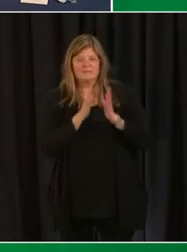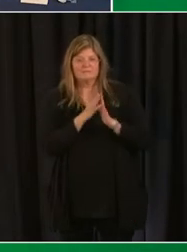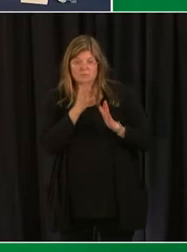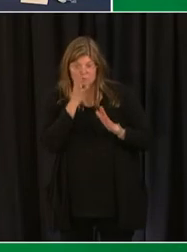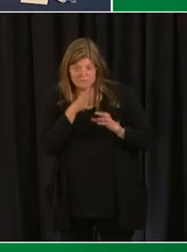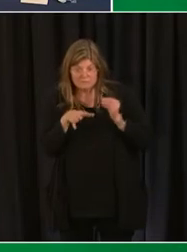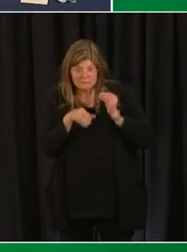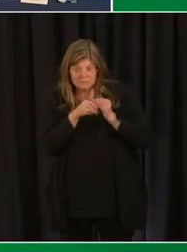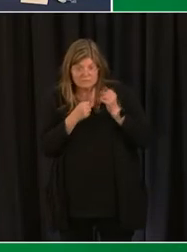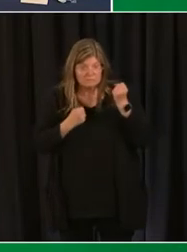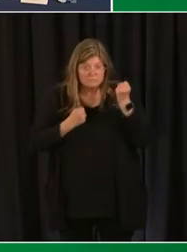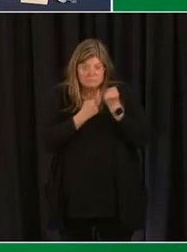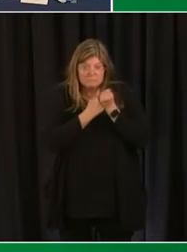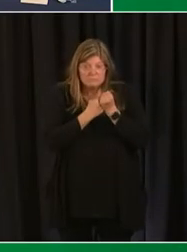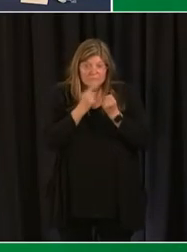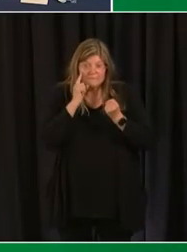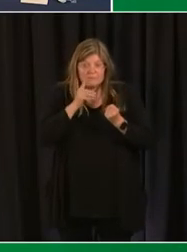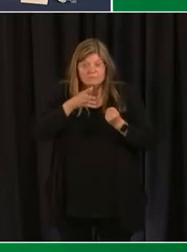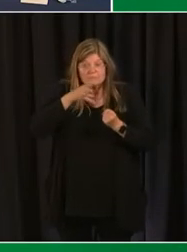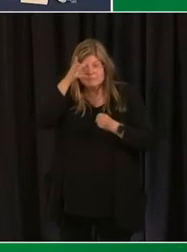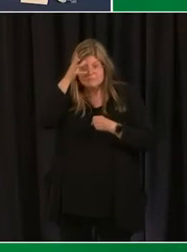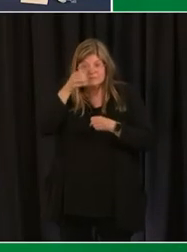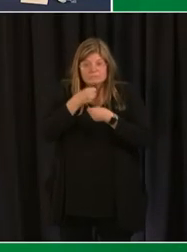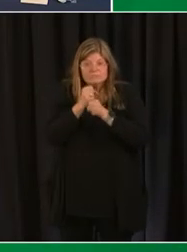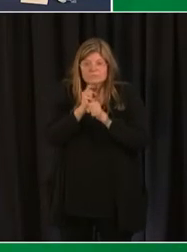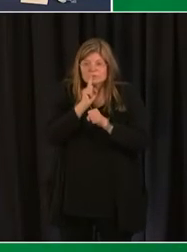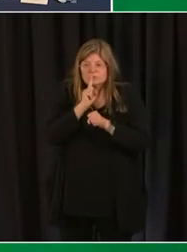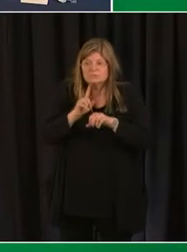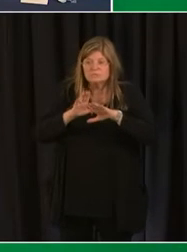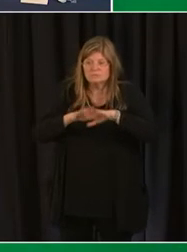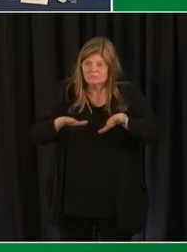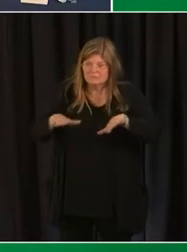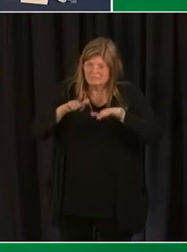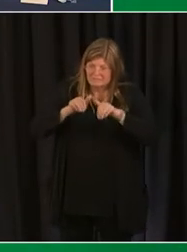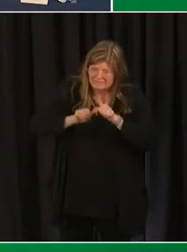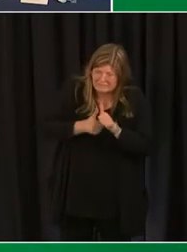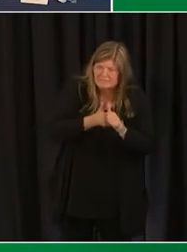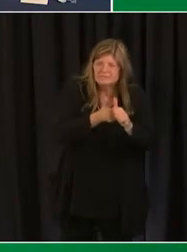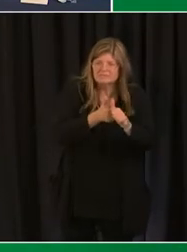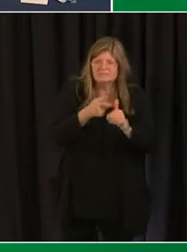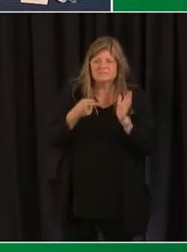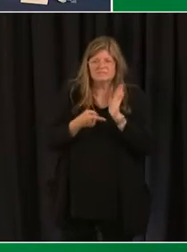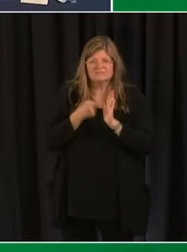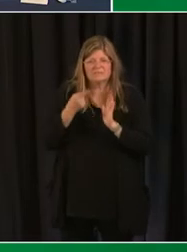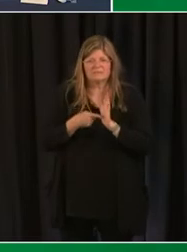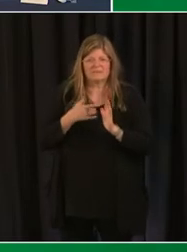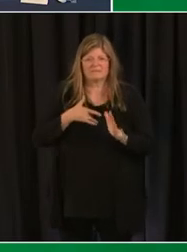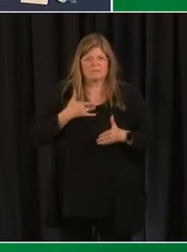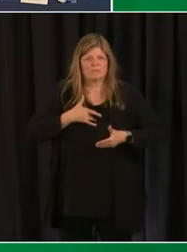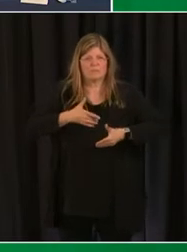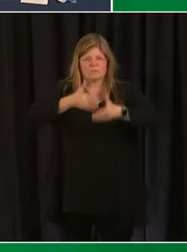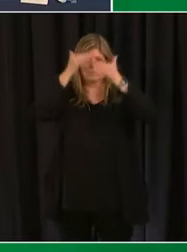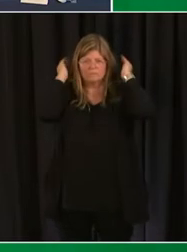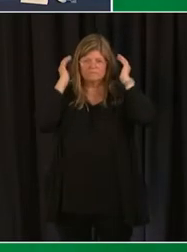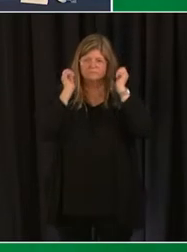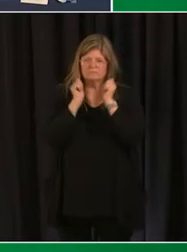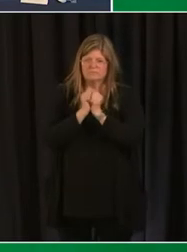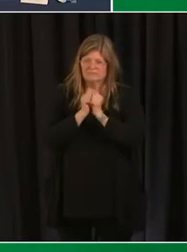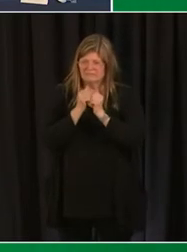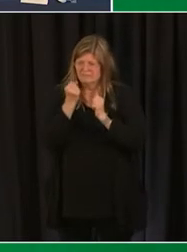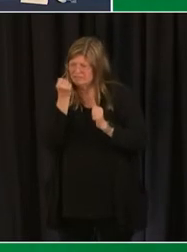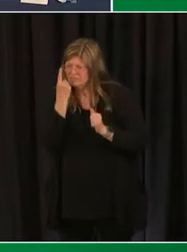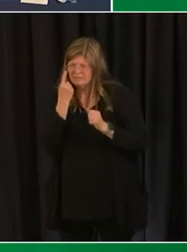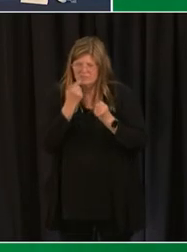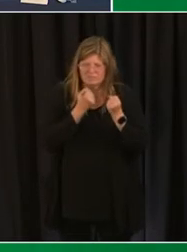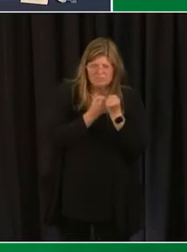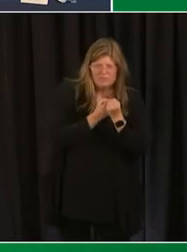supports for parents to make sure that their kids are on track they said that they're sometimes feeling overwhelmed with understanding and